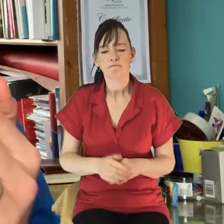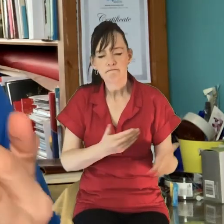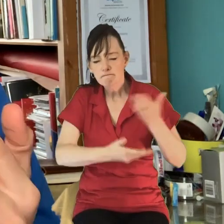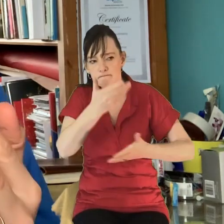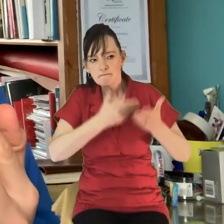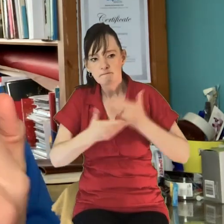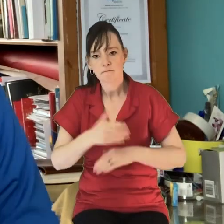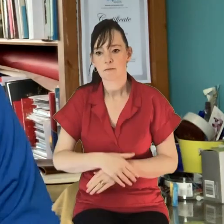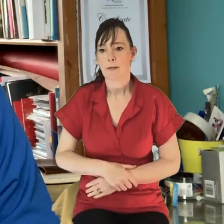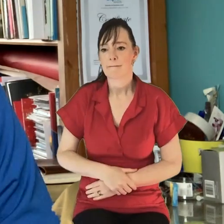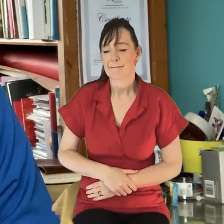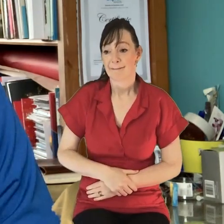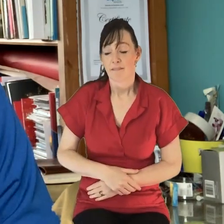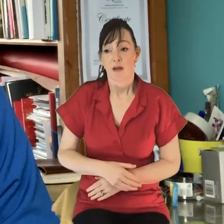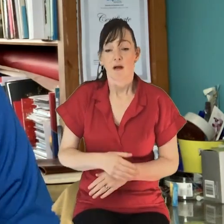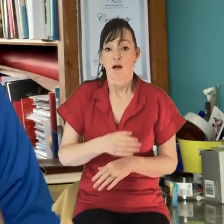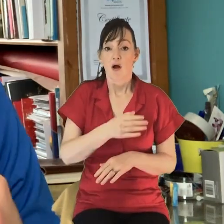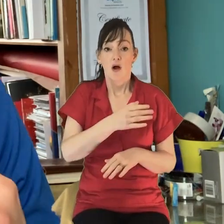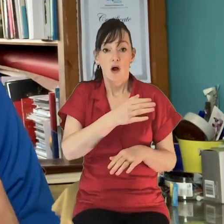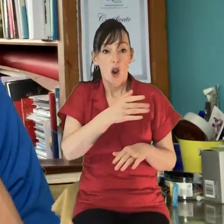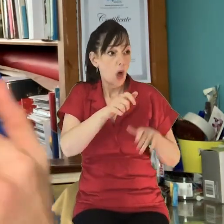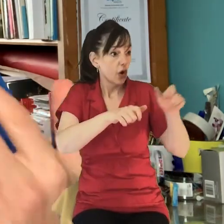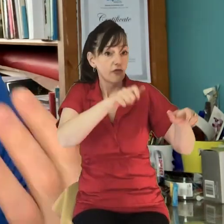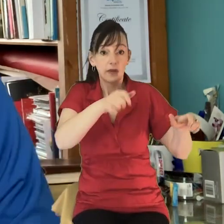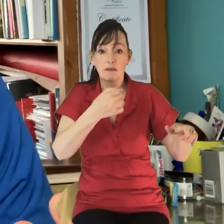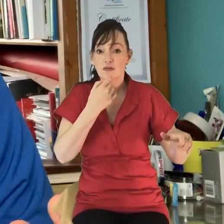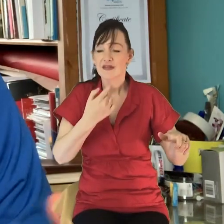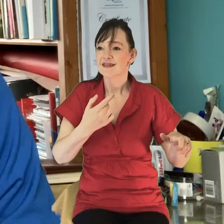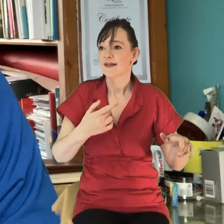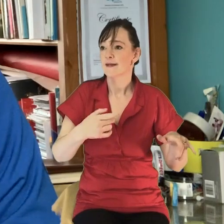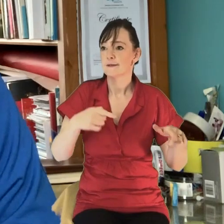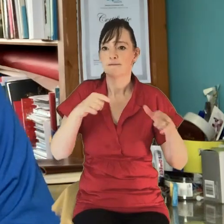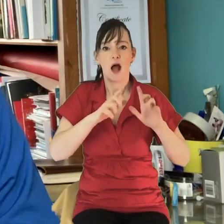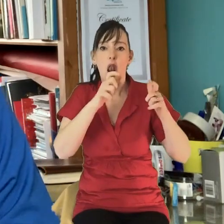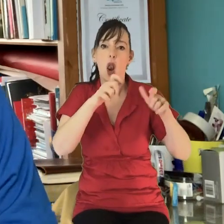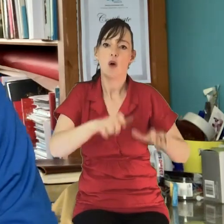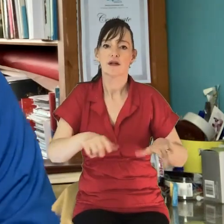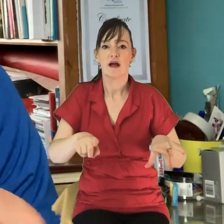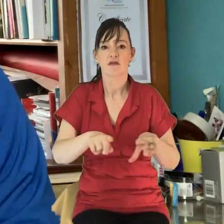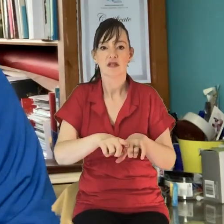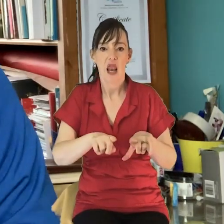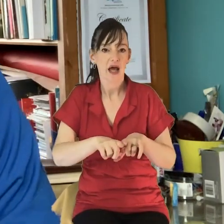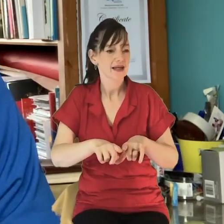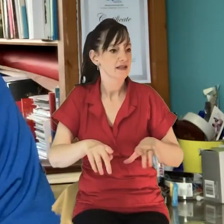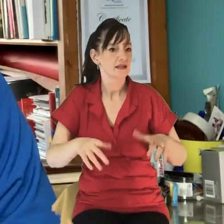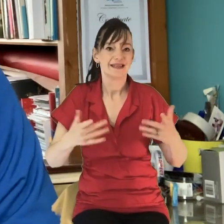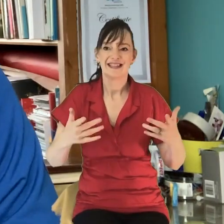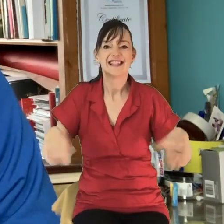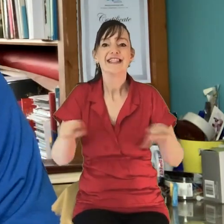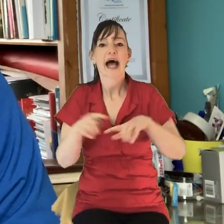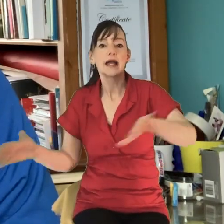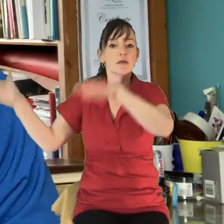you know, we're all facing the same storm, but we're all doing it from different boats. You know, we've all got different situations, different circumstances.